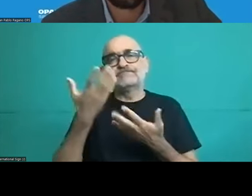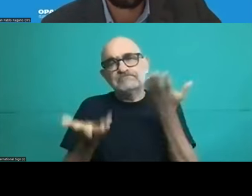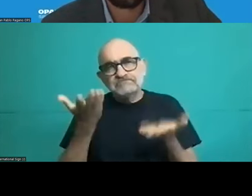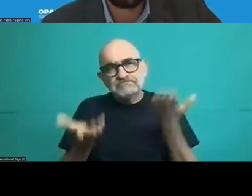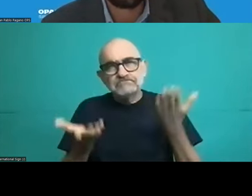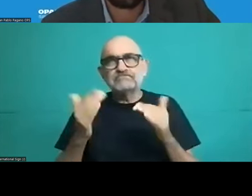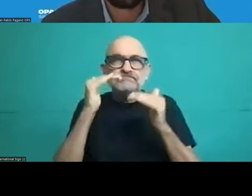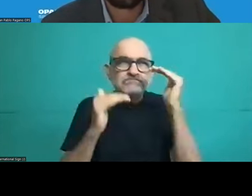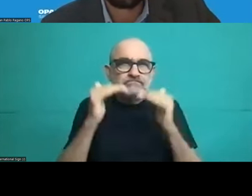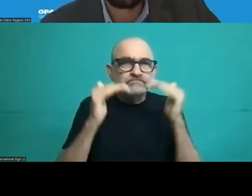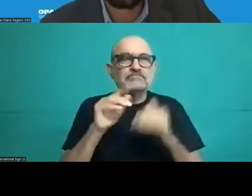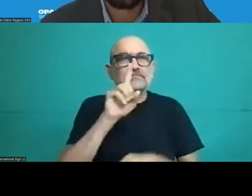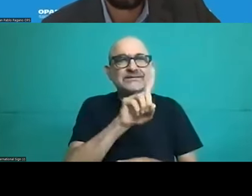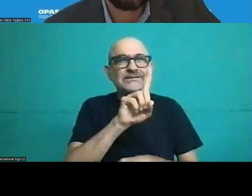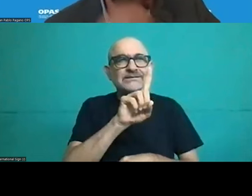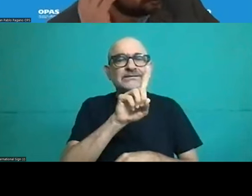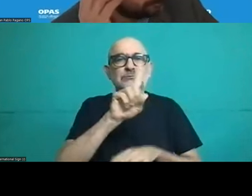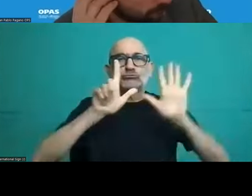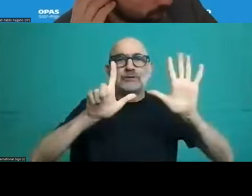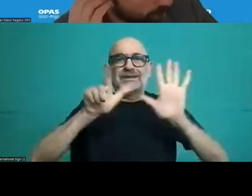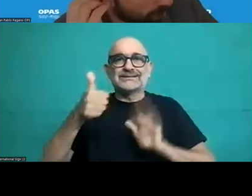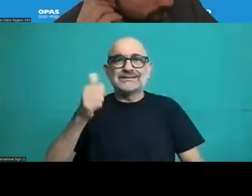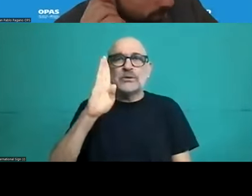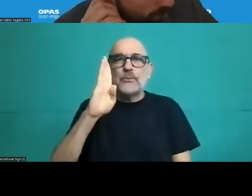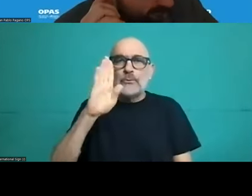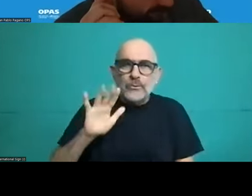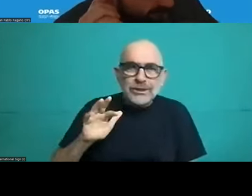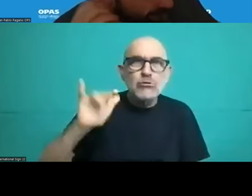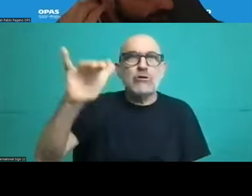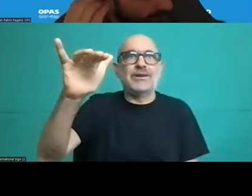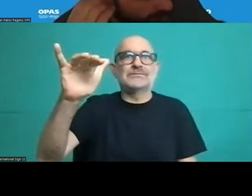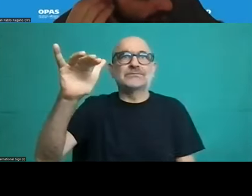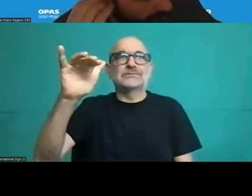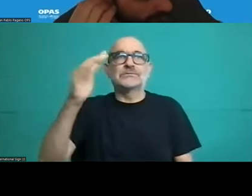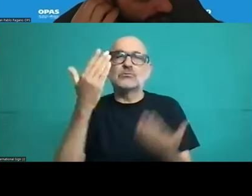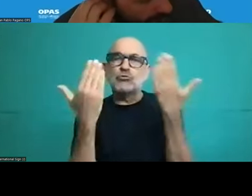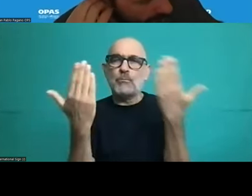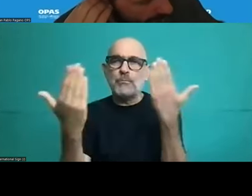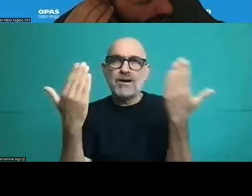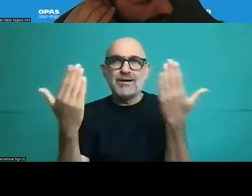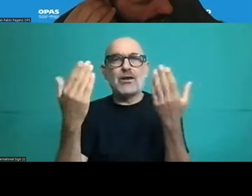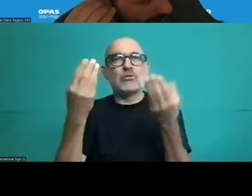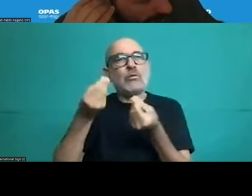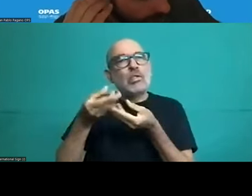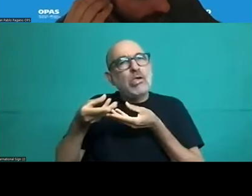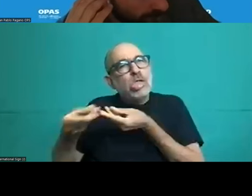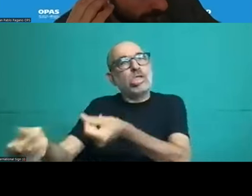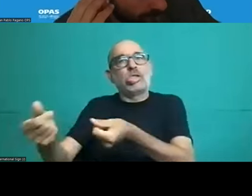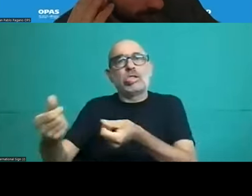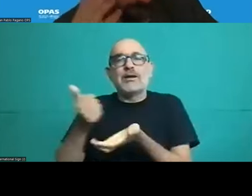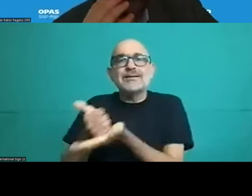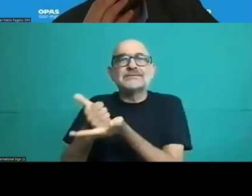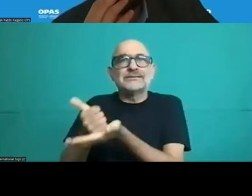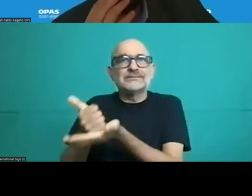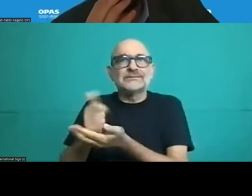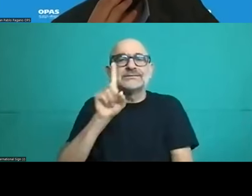was approximately 167 billion reais compared to the cost